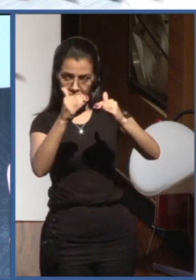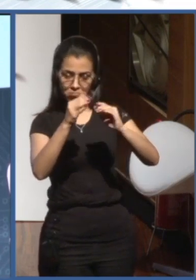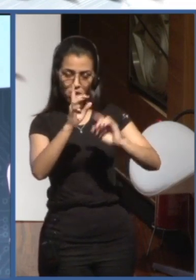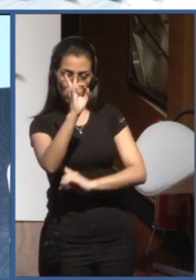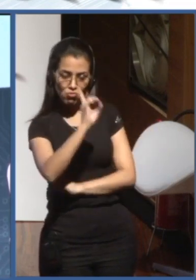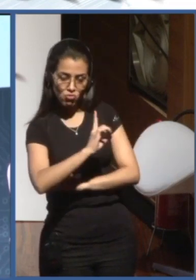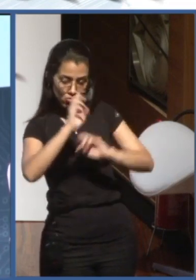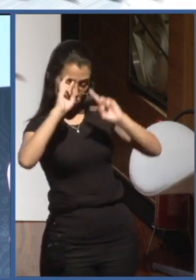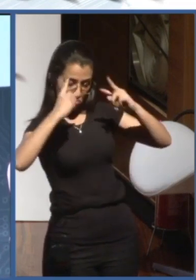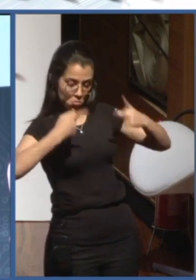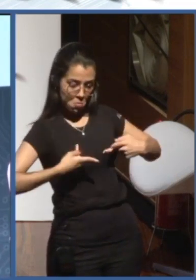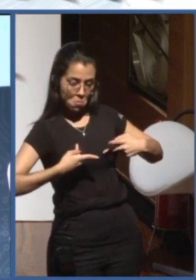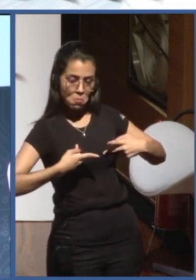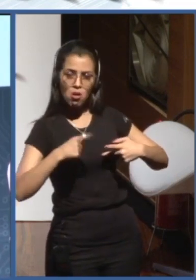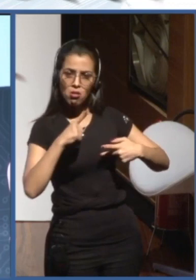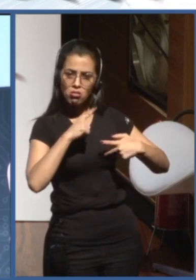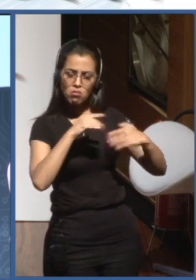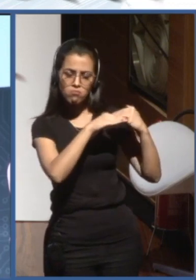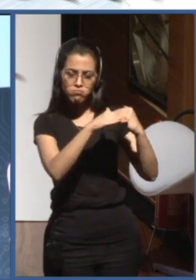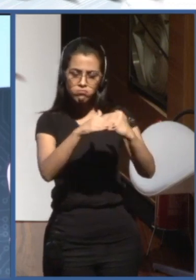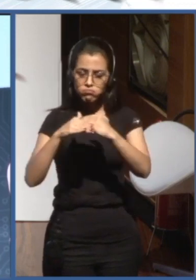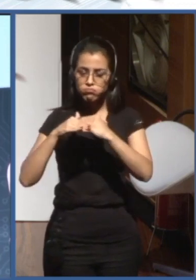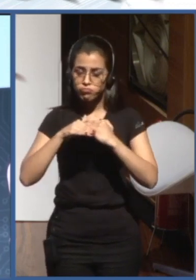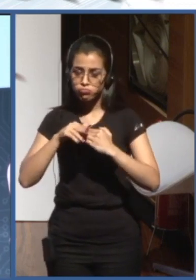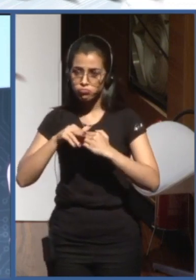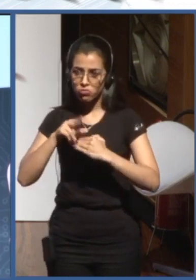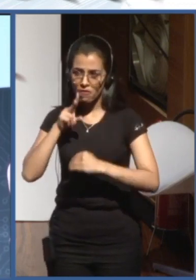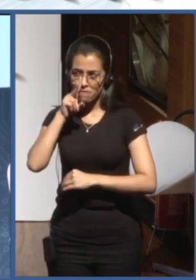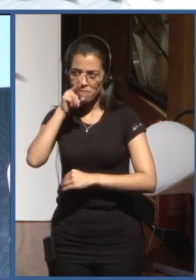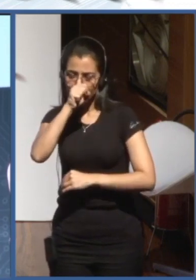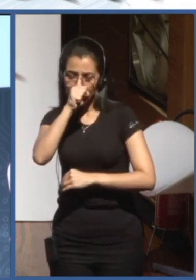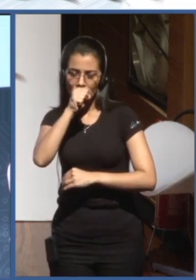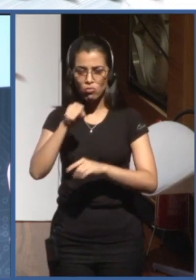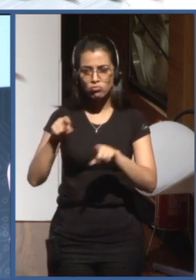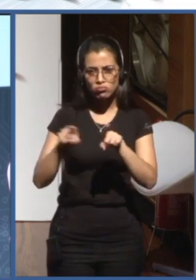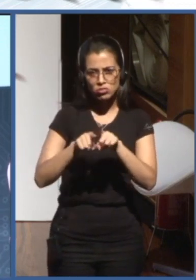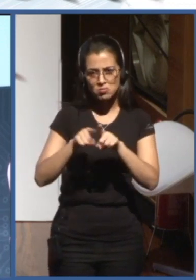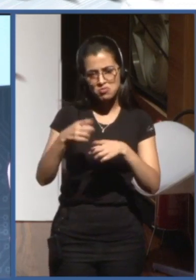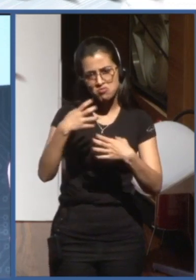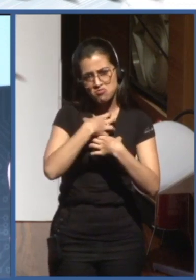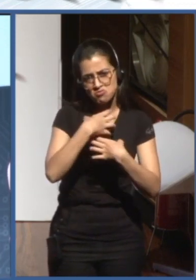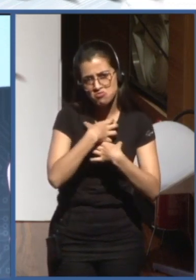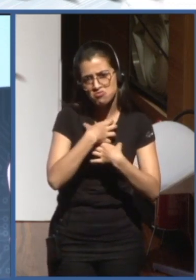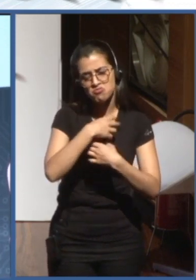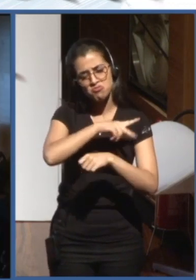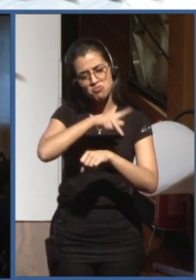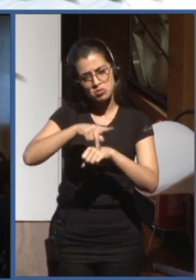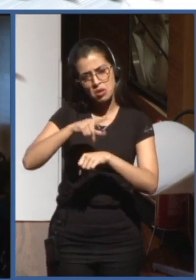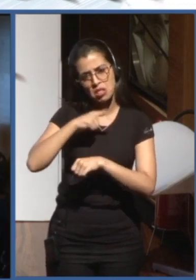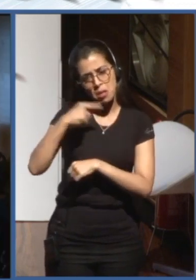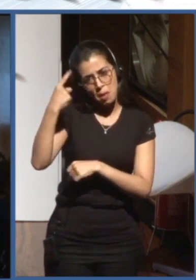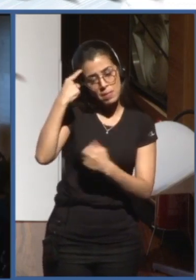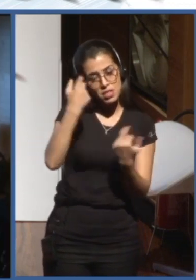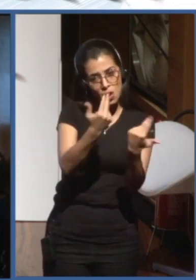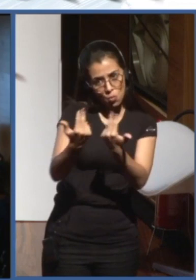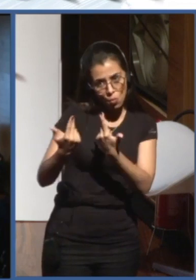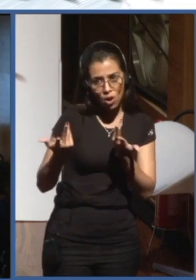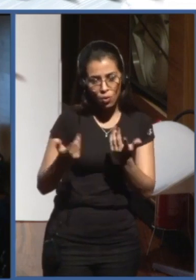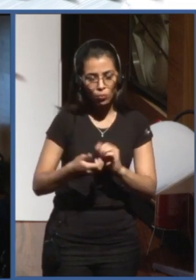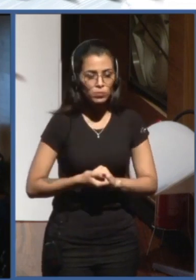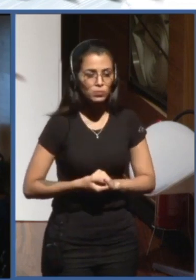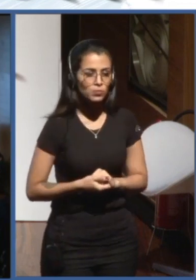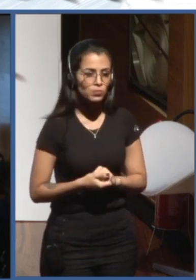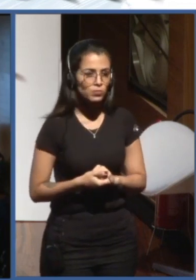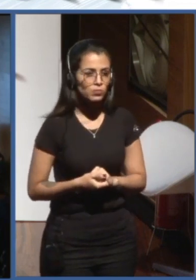is sort of the pressures I guess on other countries to to think about those issues. Thank you Sarah. Last but not least